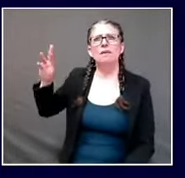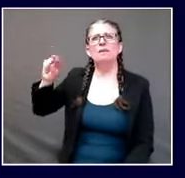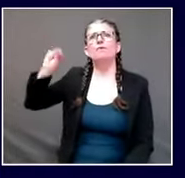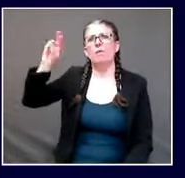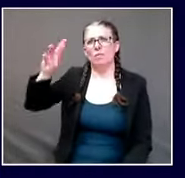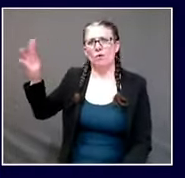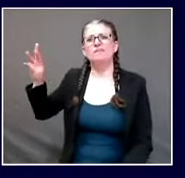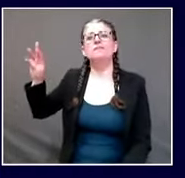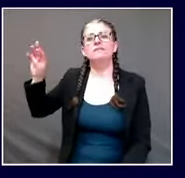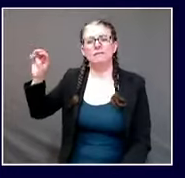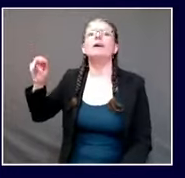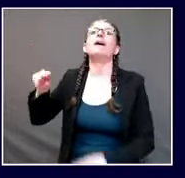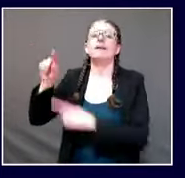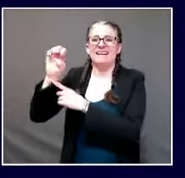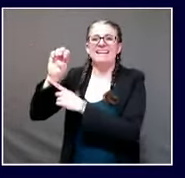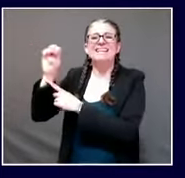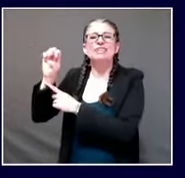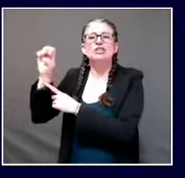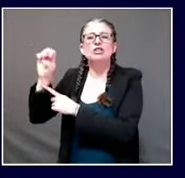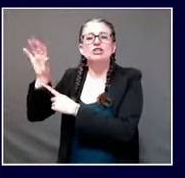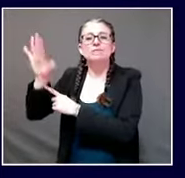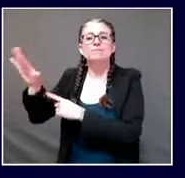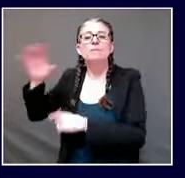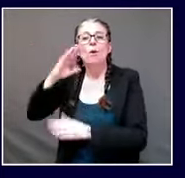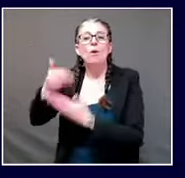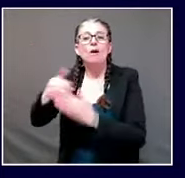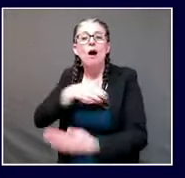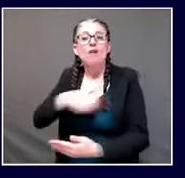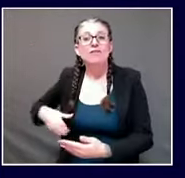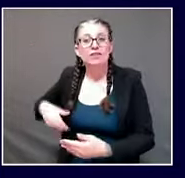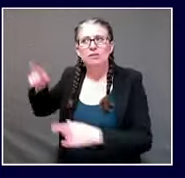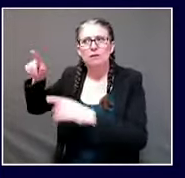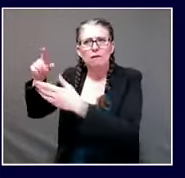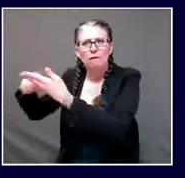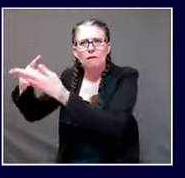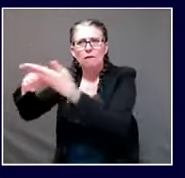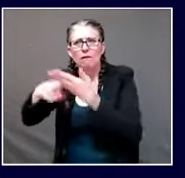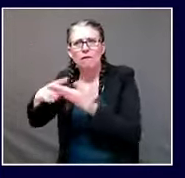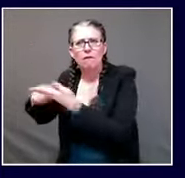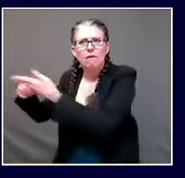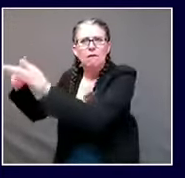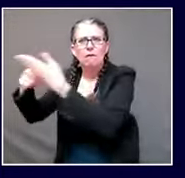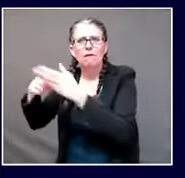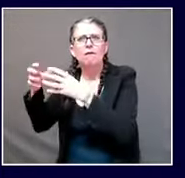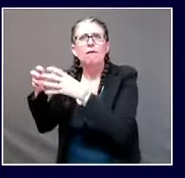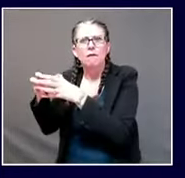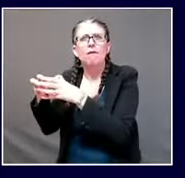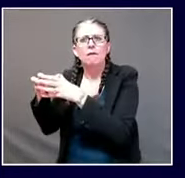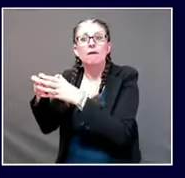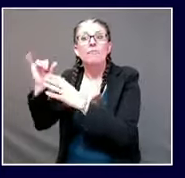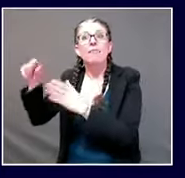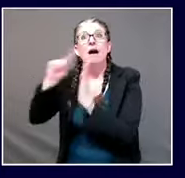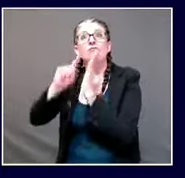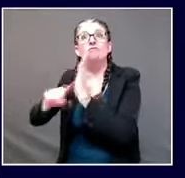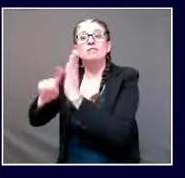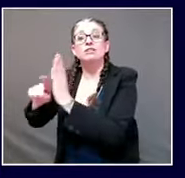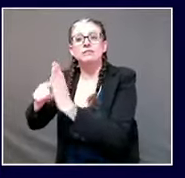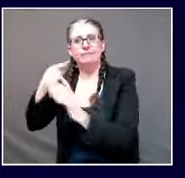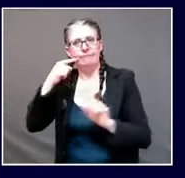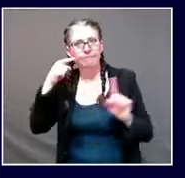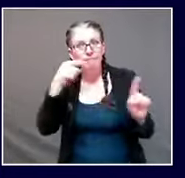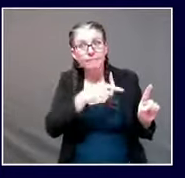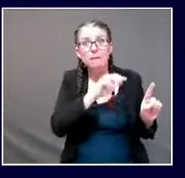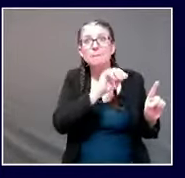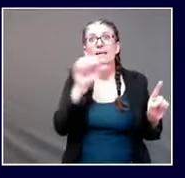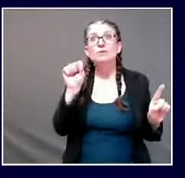it cites um some lax behavior by people in massachusetts for uh contributing to that second wave and it also says it's